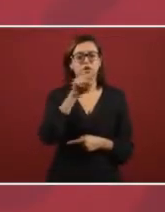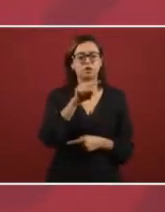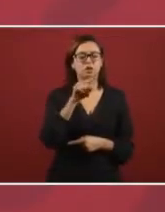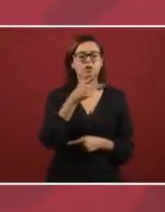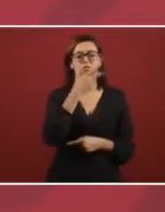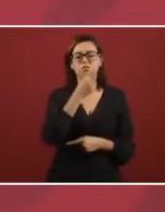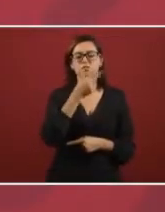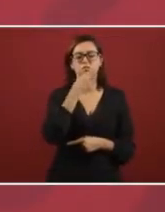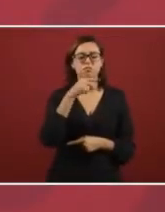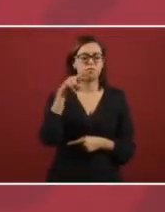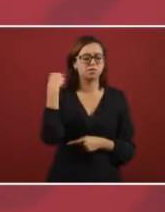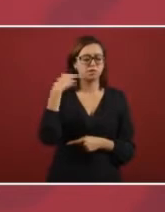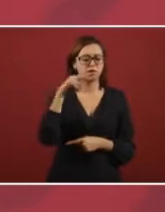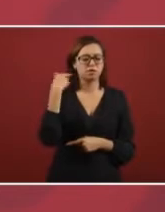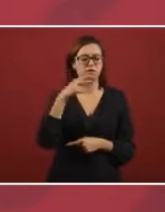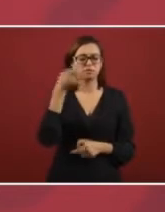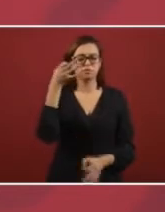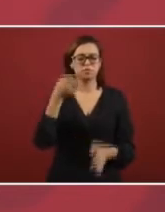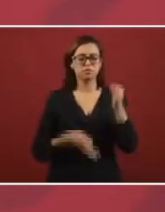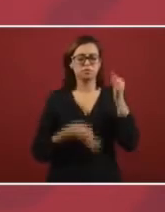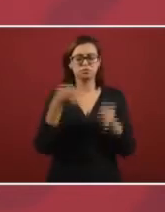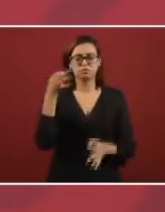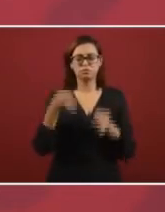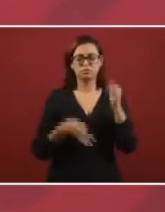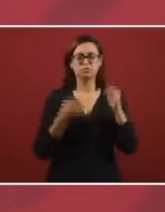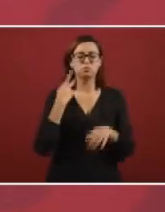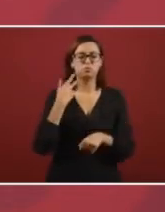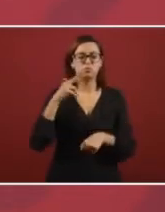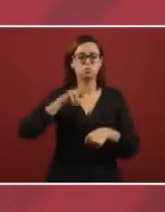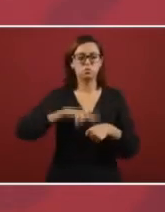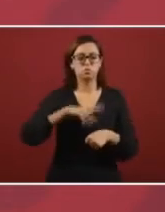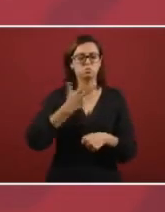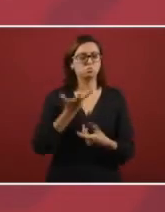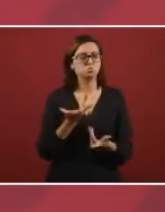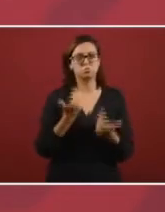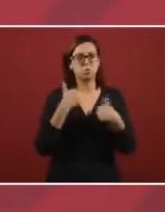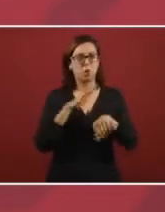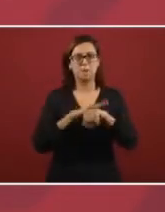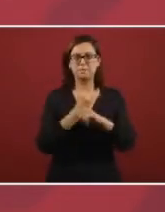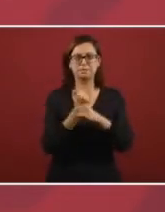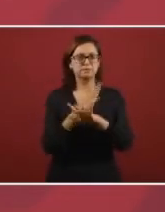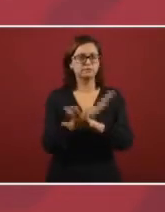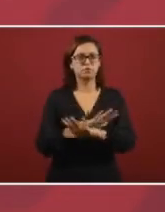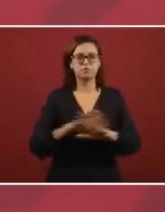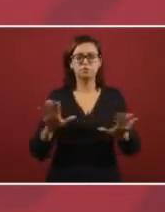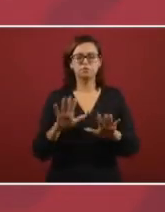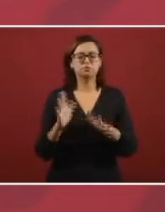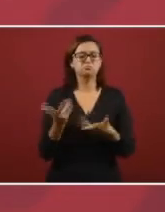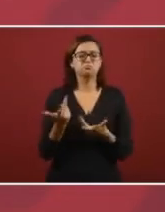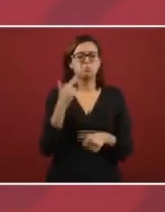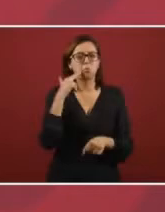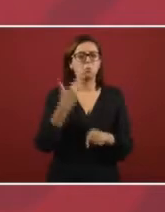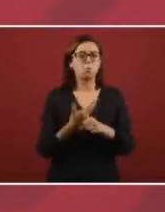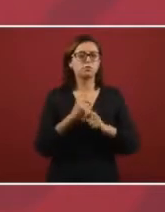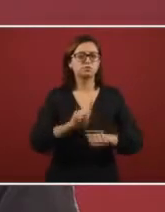What about the one that, the one that, he says, I don't have data about the guy that's